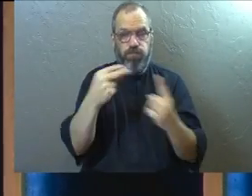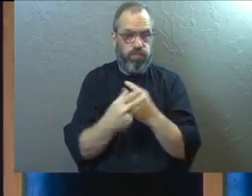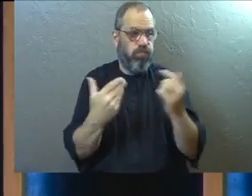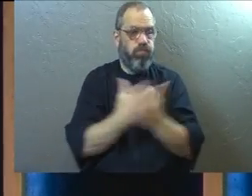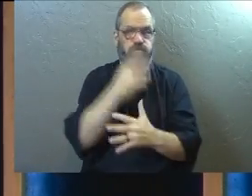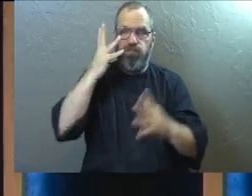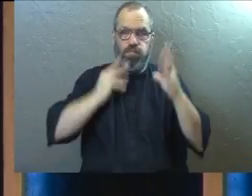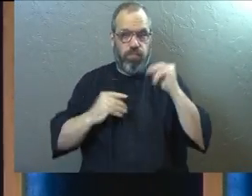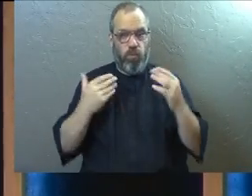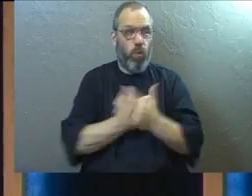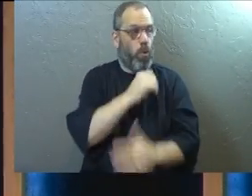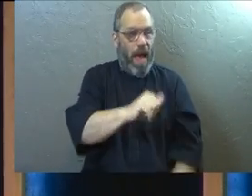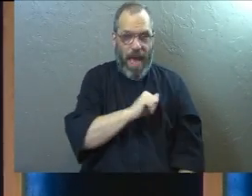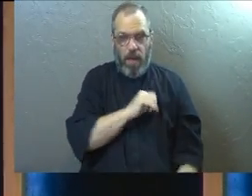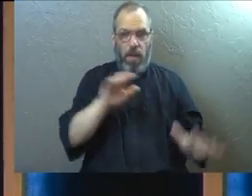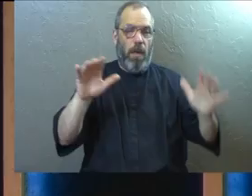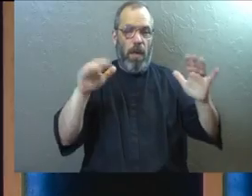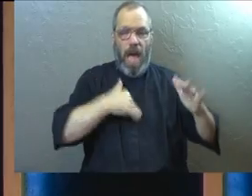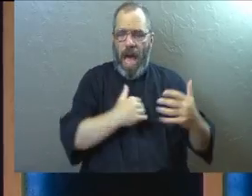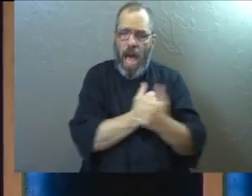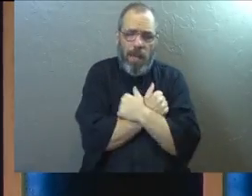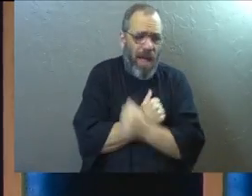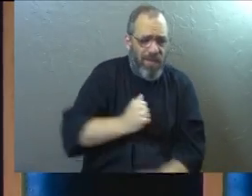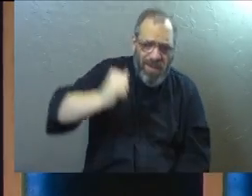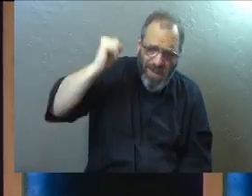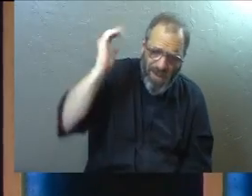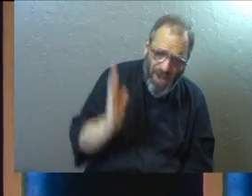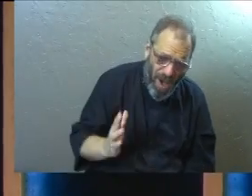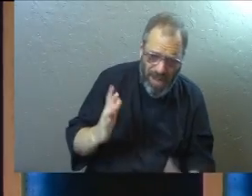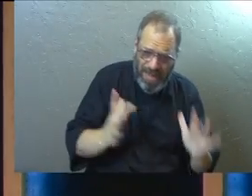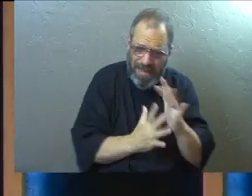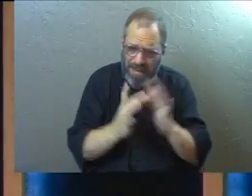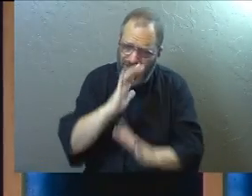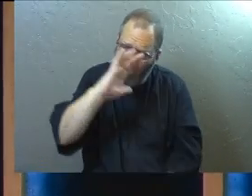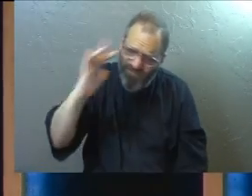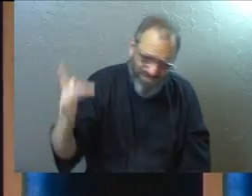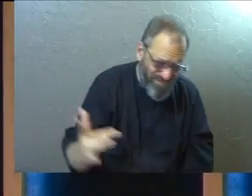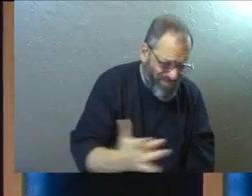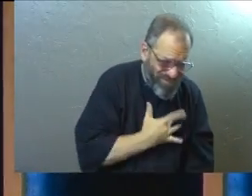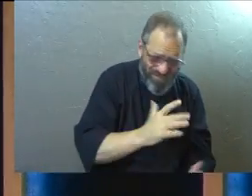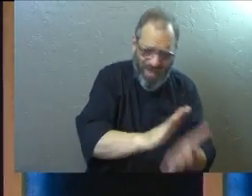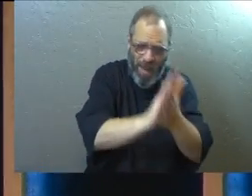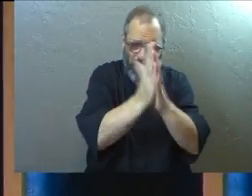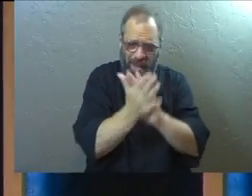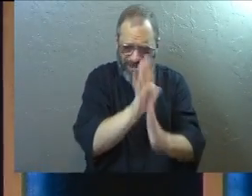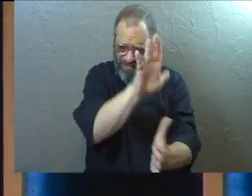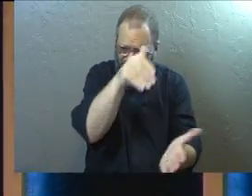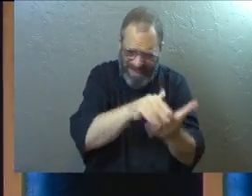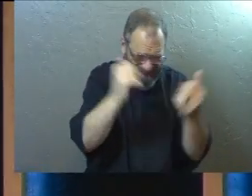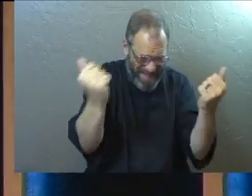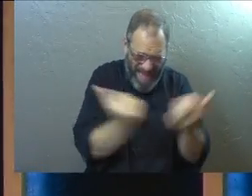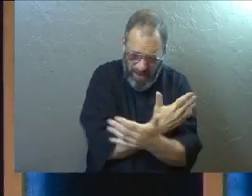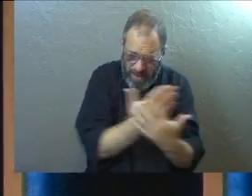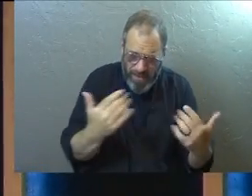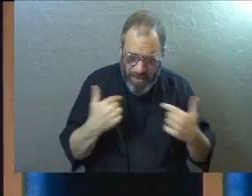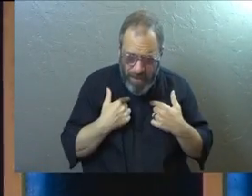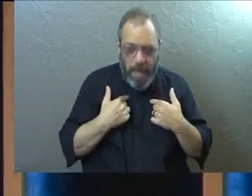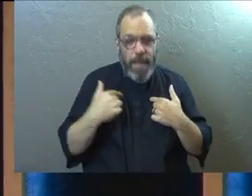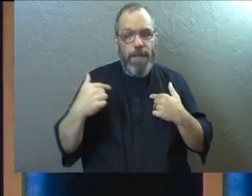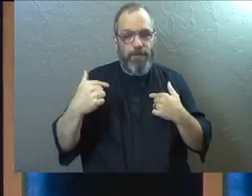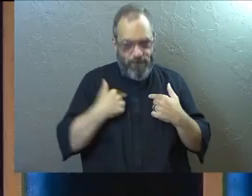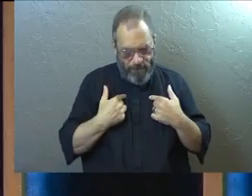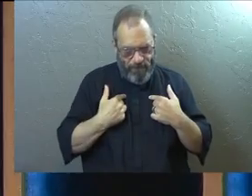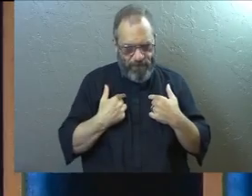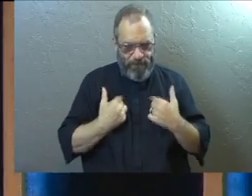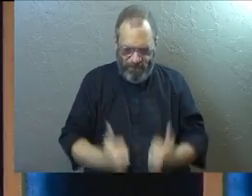new experiences, new attitudes to other people. I loved God. Jesus Christ became the center of everything to me. I